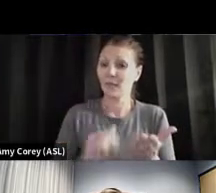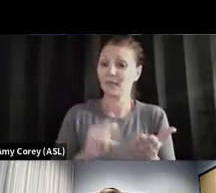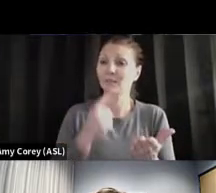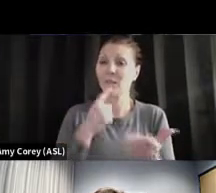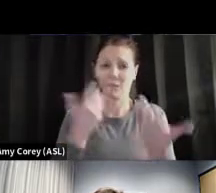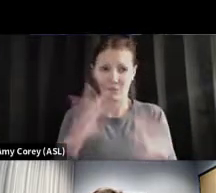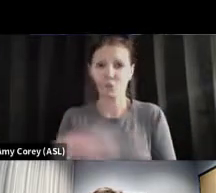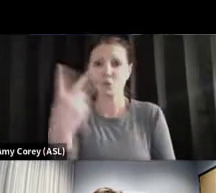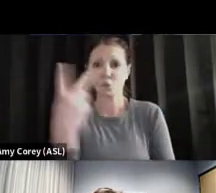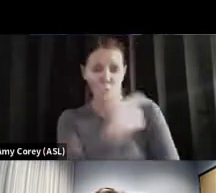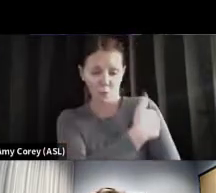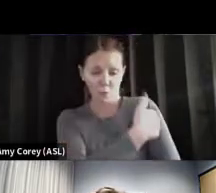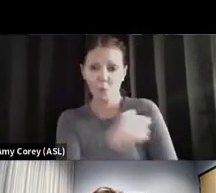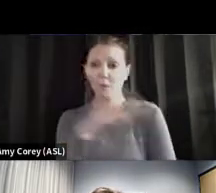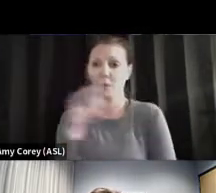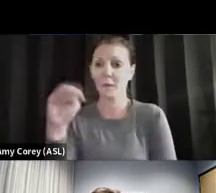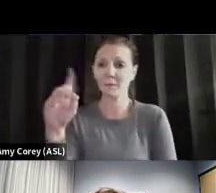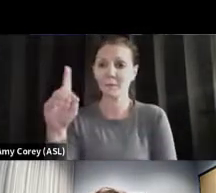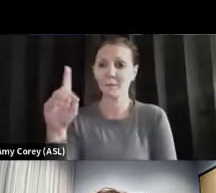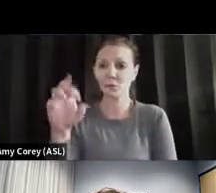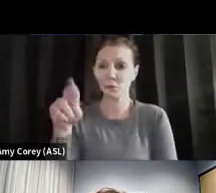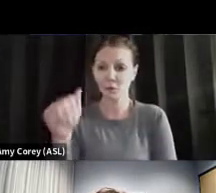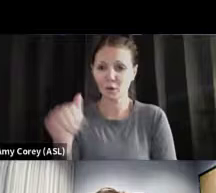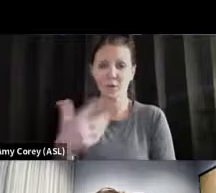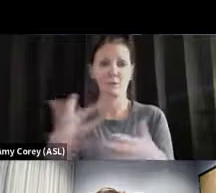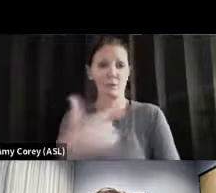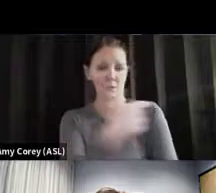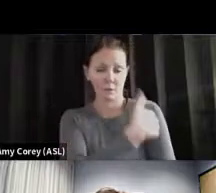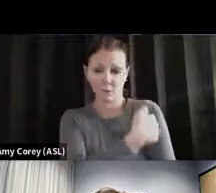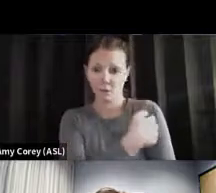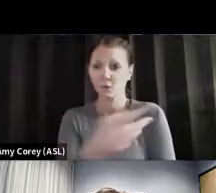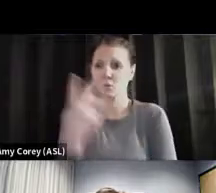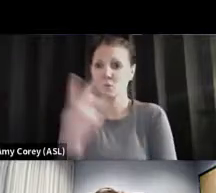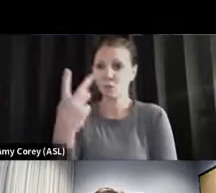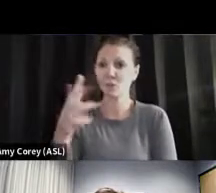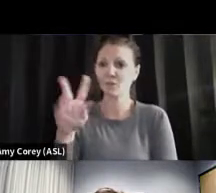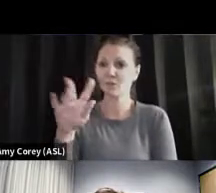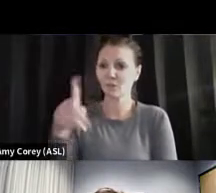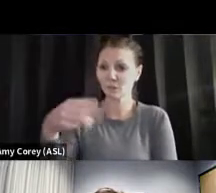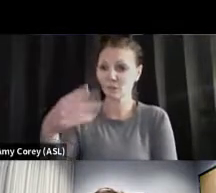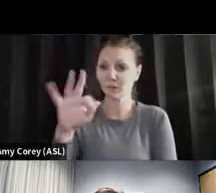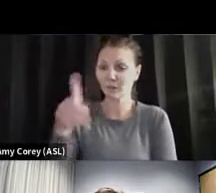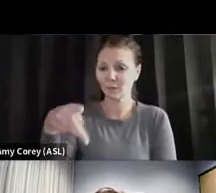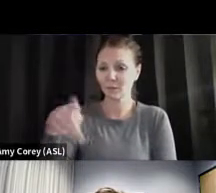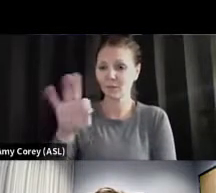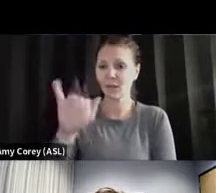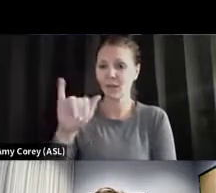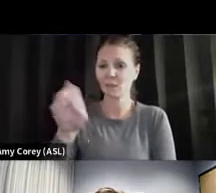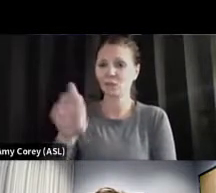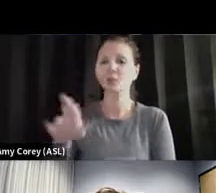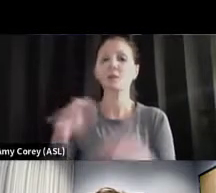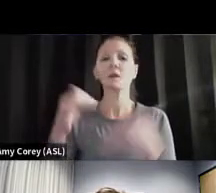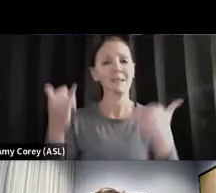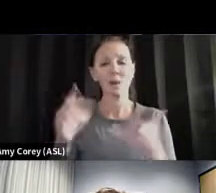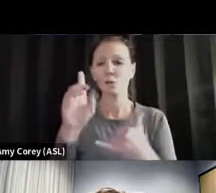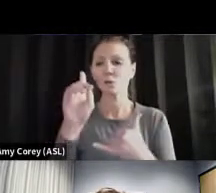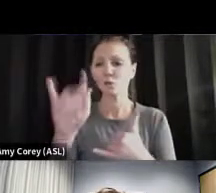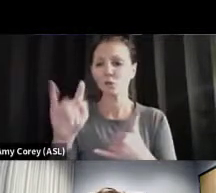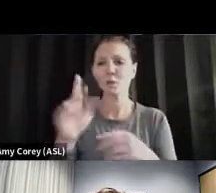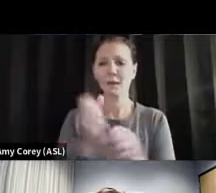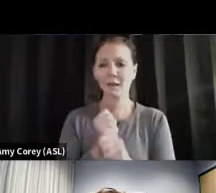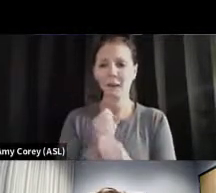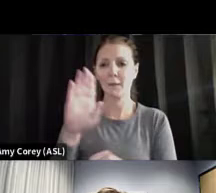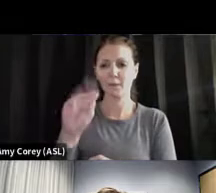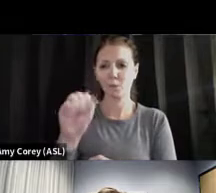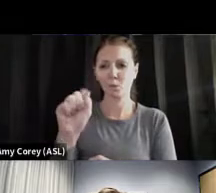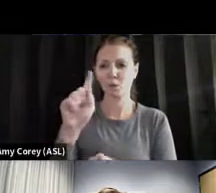of Pfizer, get the next one. Get your third shot, if you're over the age of 16, and get